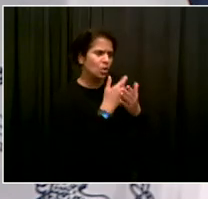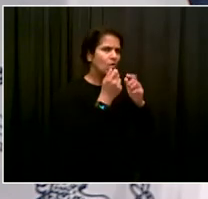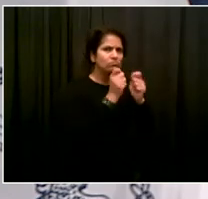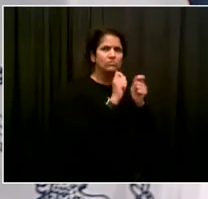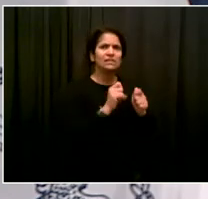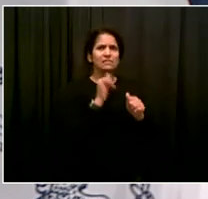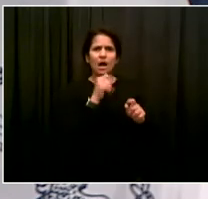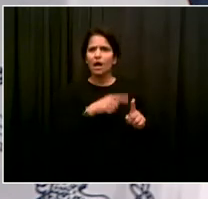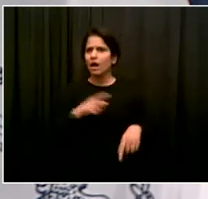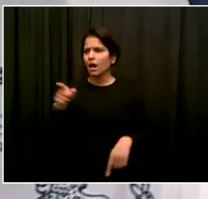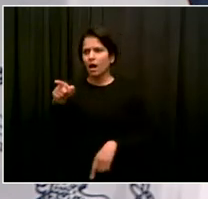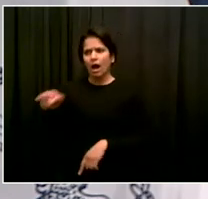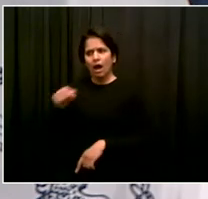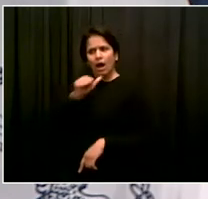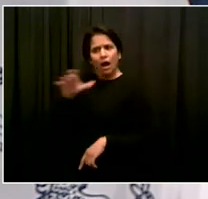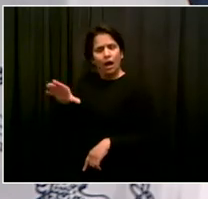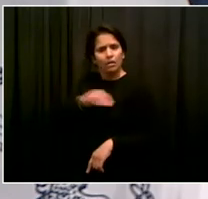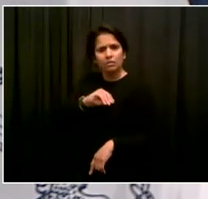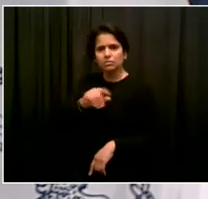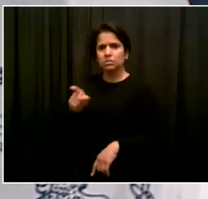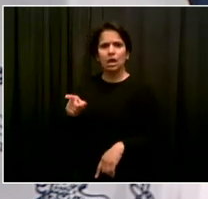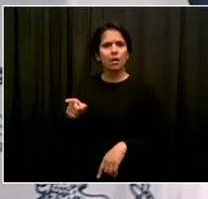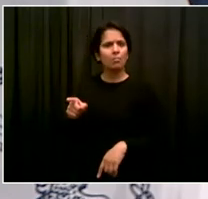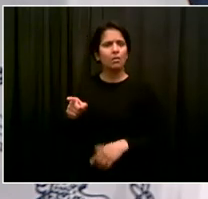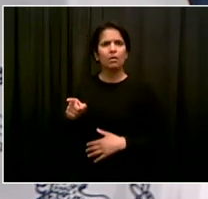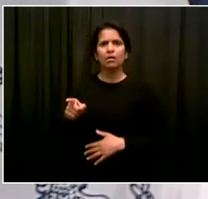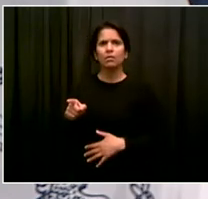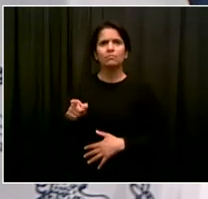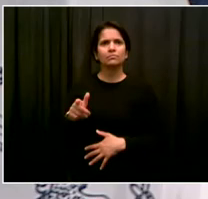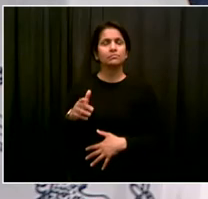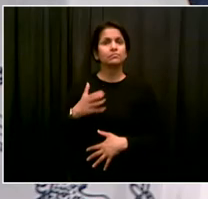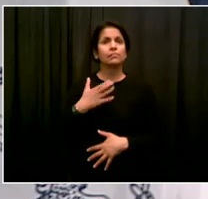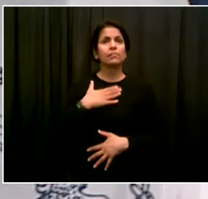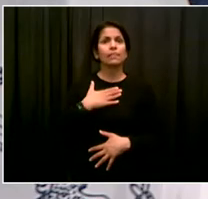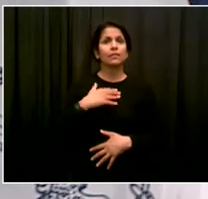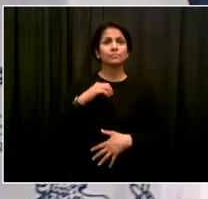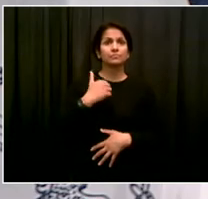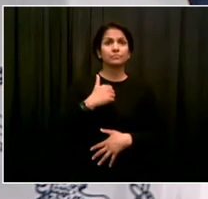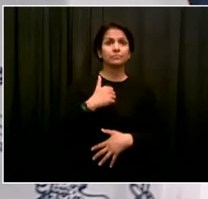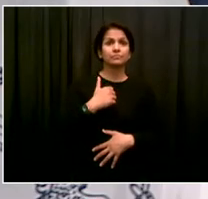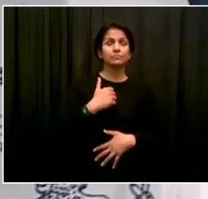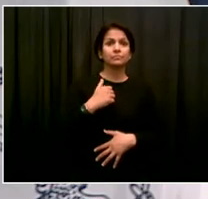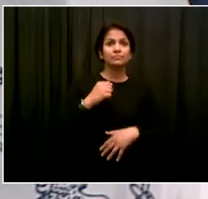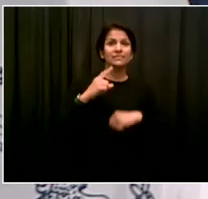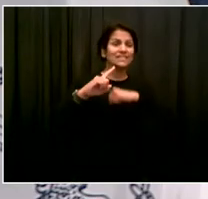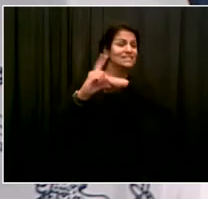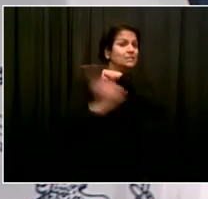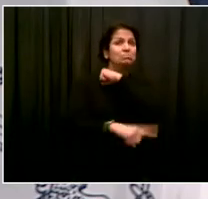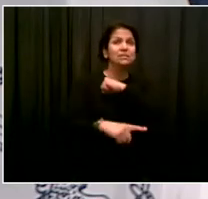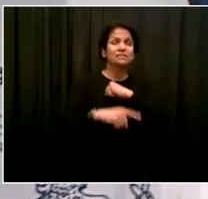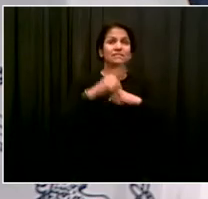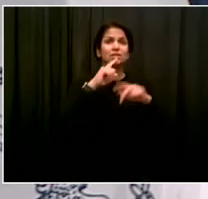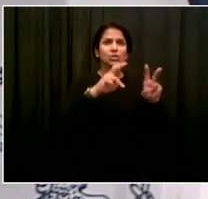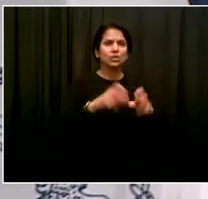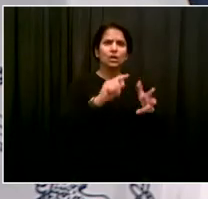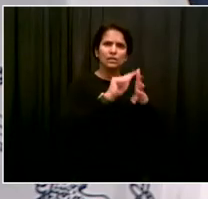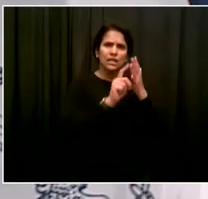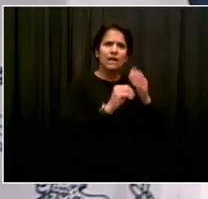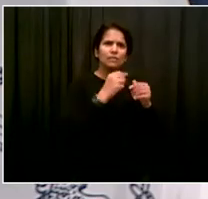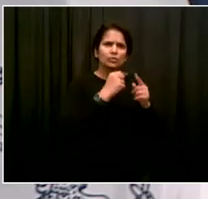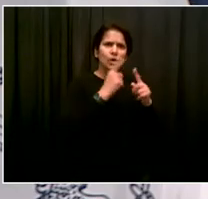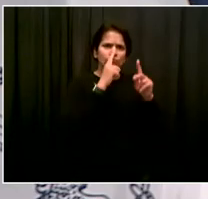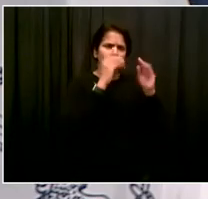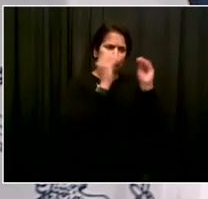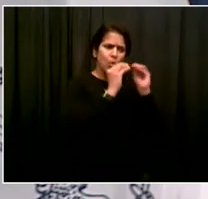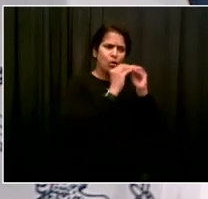of any discipline issues, I got to get briefed on what happened but also what the patrol guide said to do because if an officer's finding